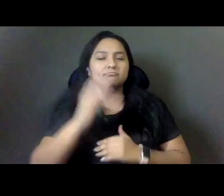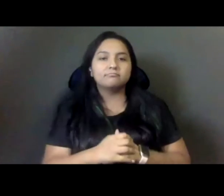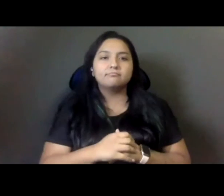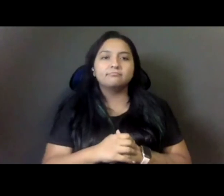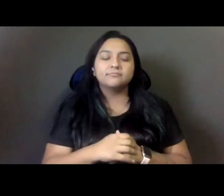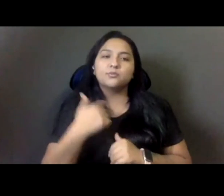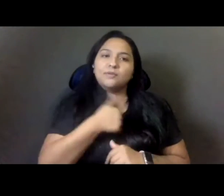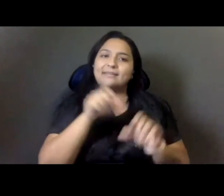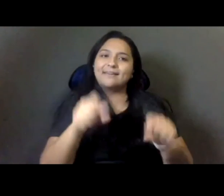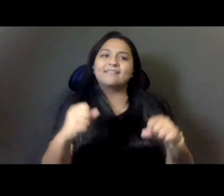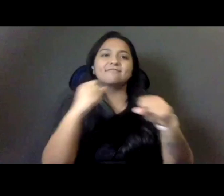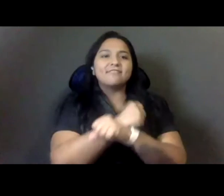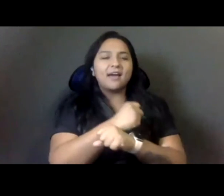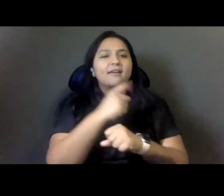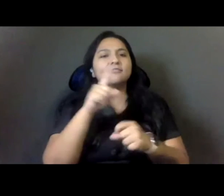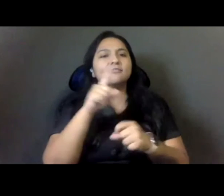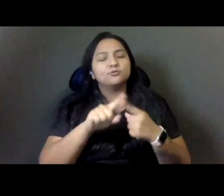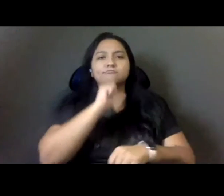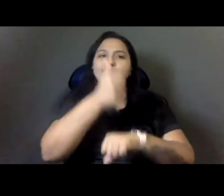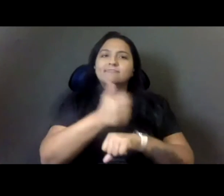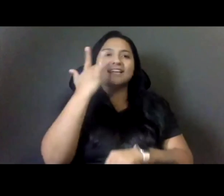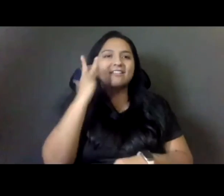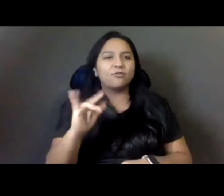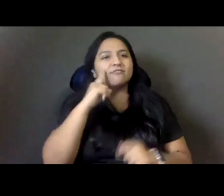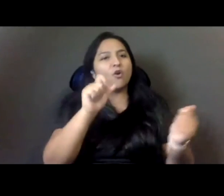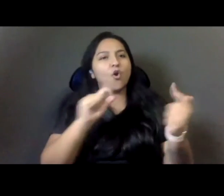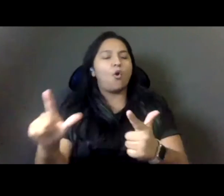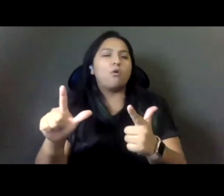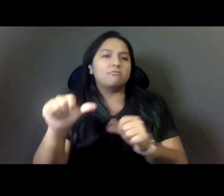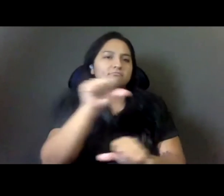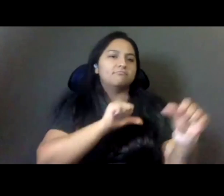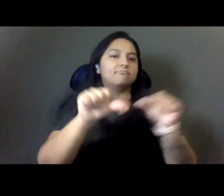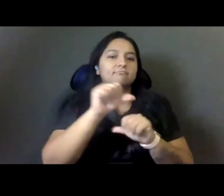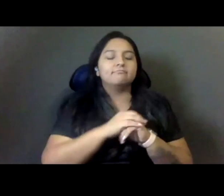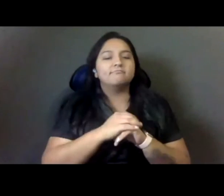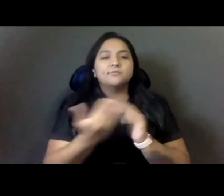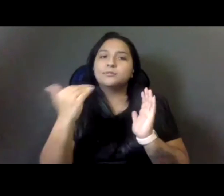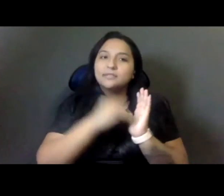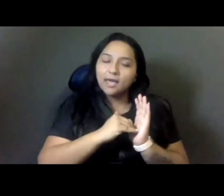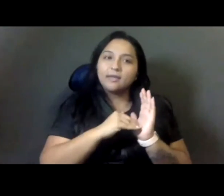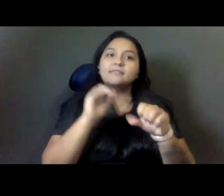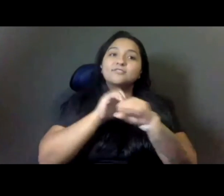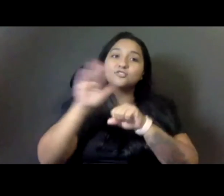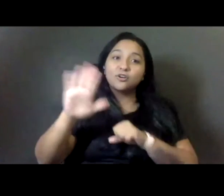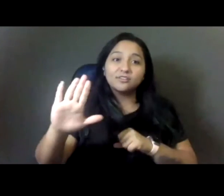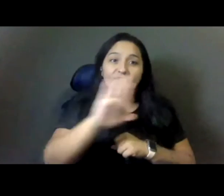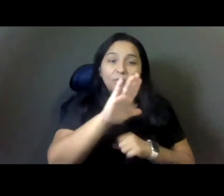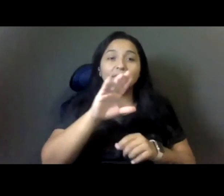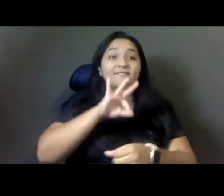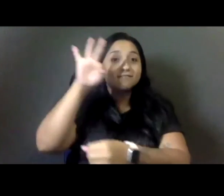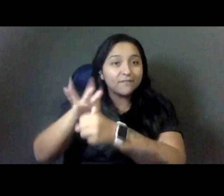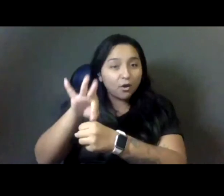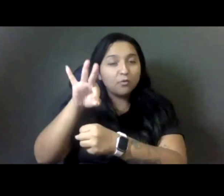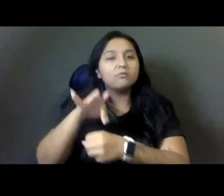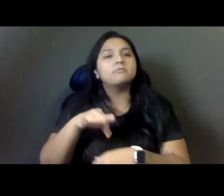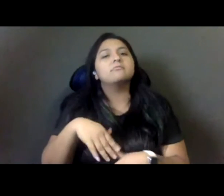Thank you all for joining us. Turn in your ballots, get your other folks to turn in your no ballots and turn out and volunteer with these partners in